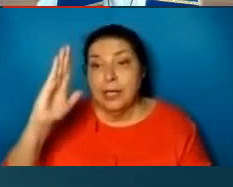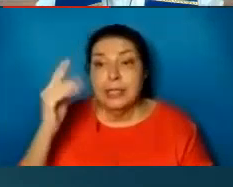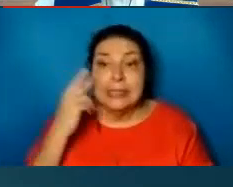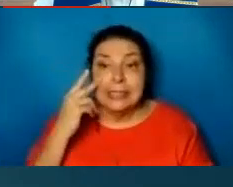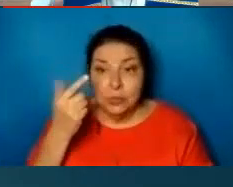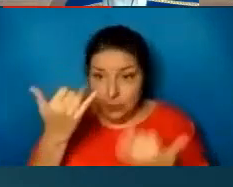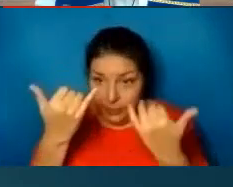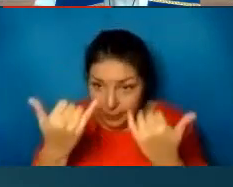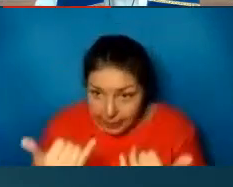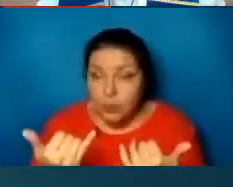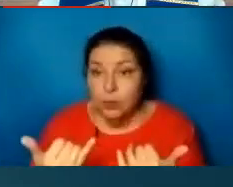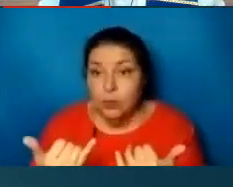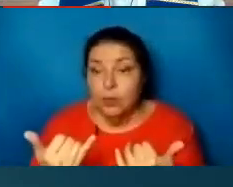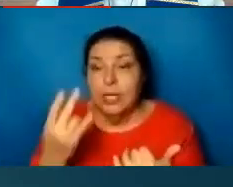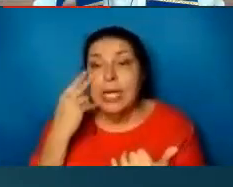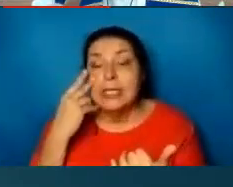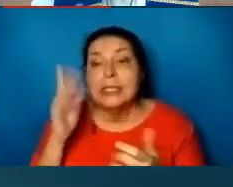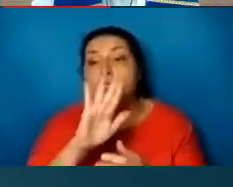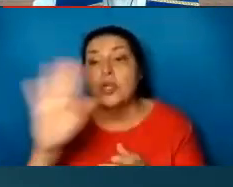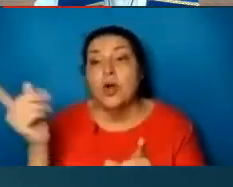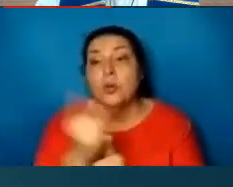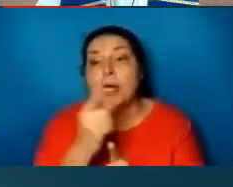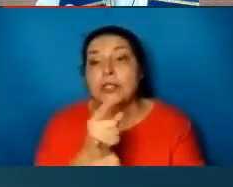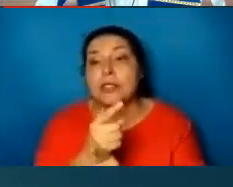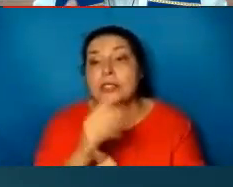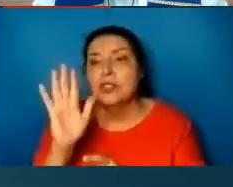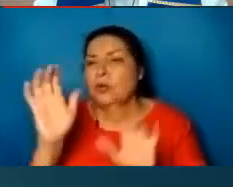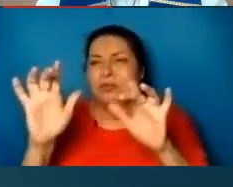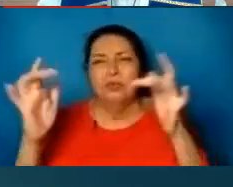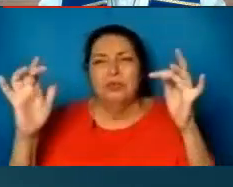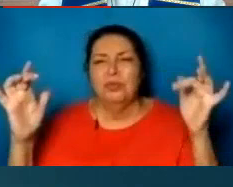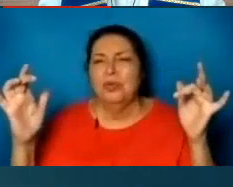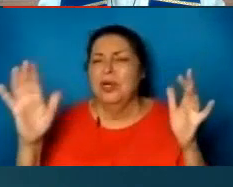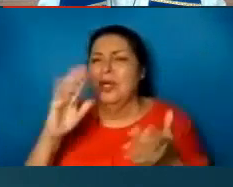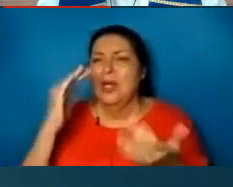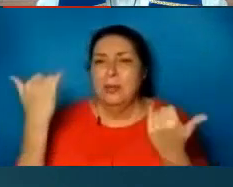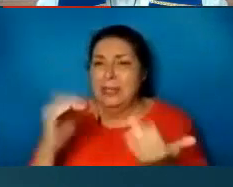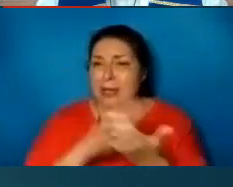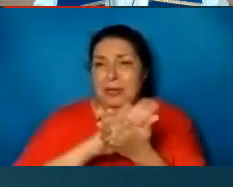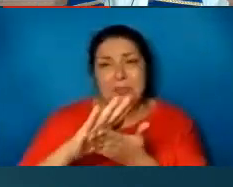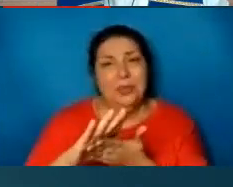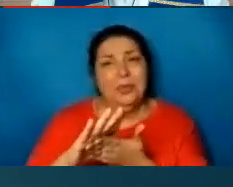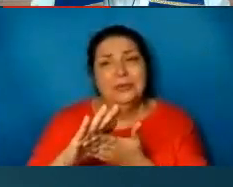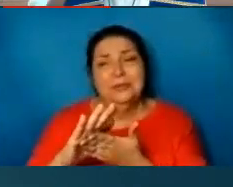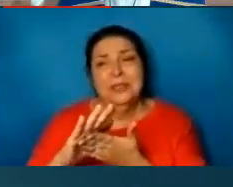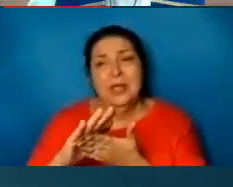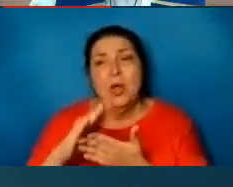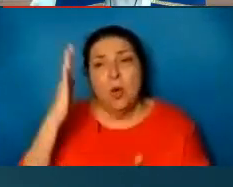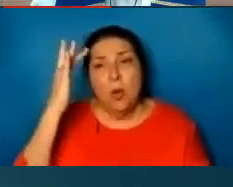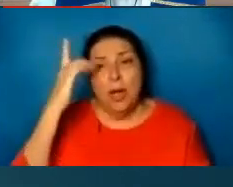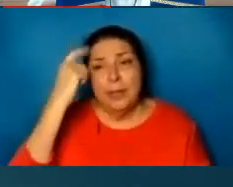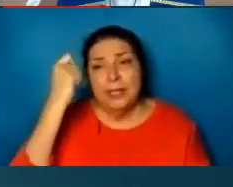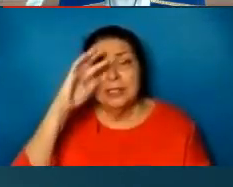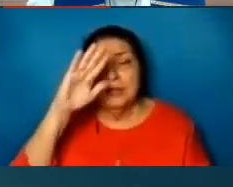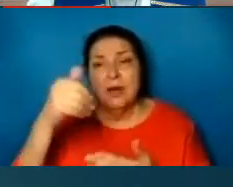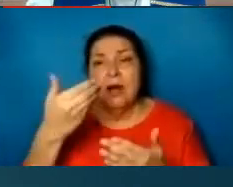he sees your righteousness, your radiant, your pure and your clean because of